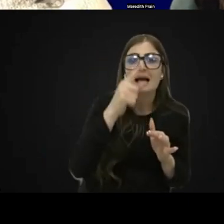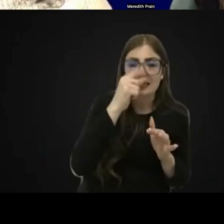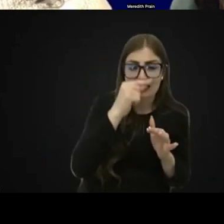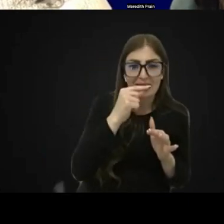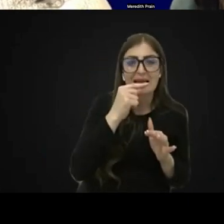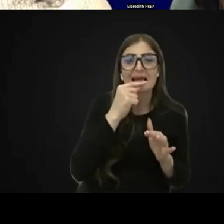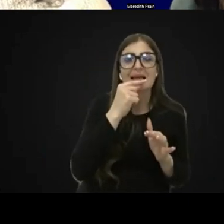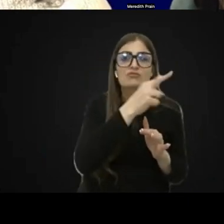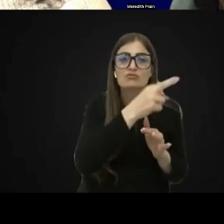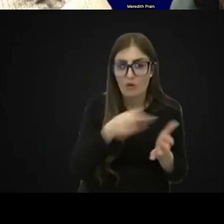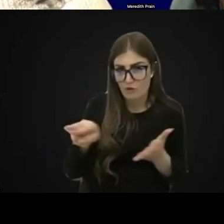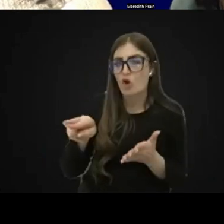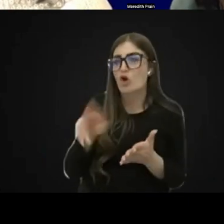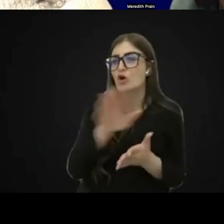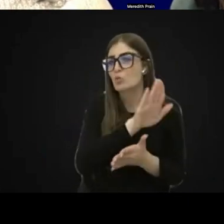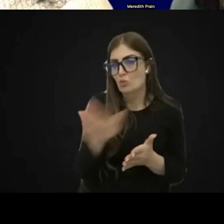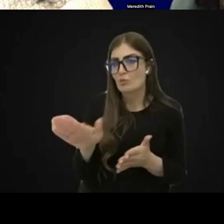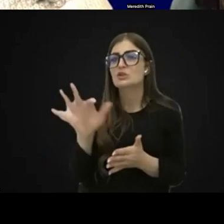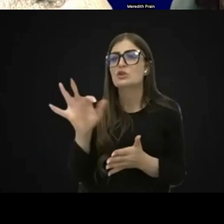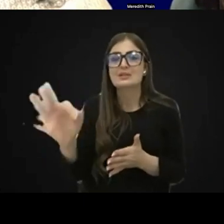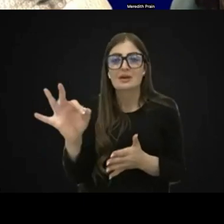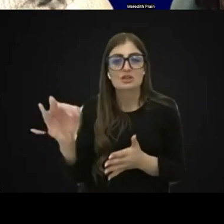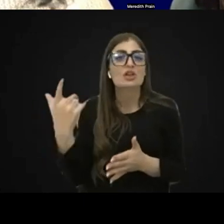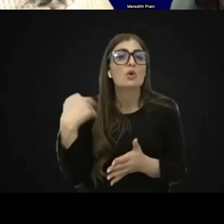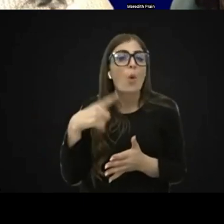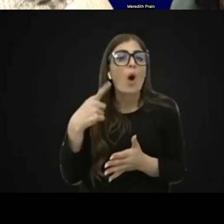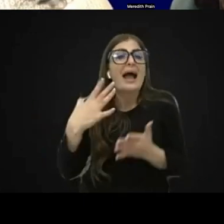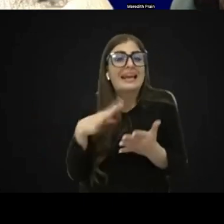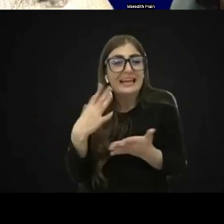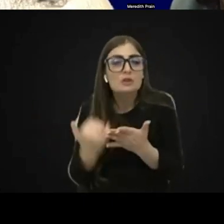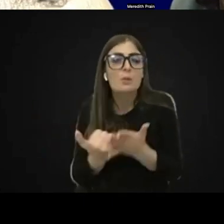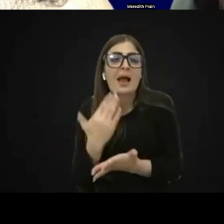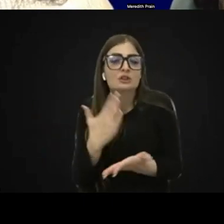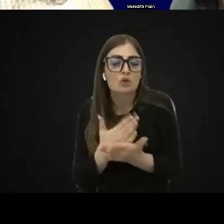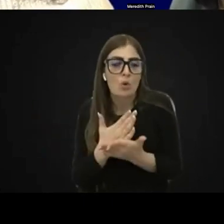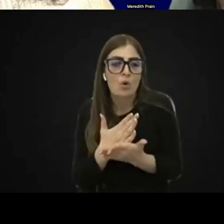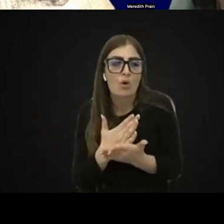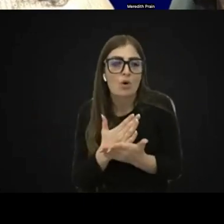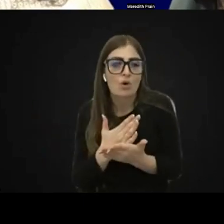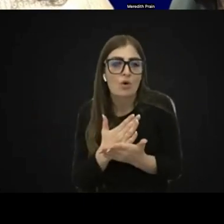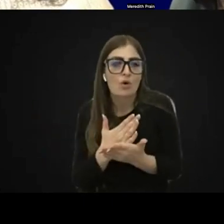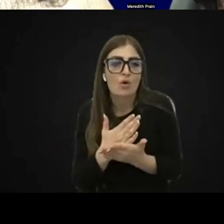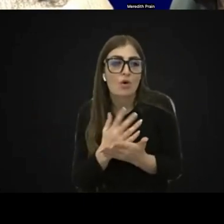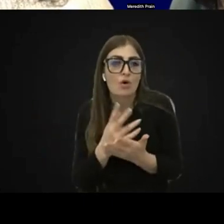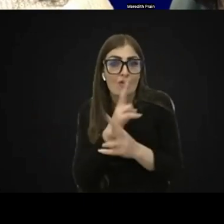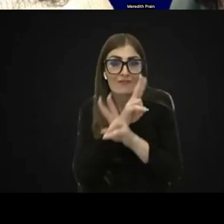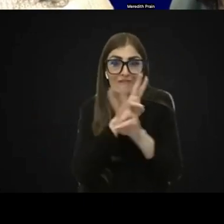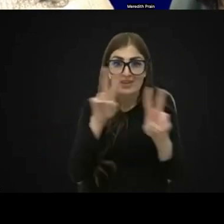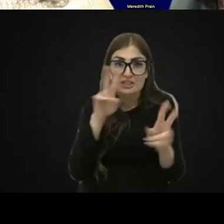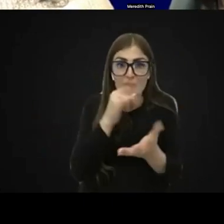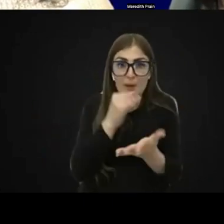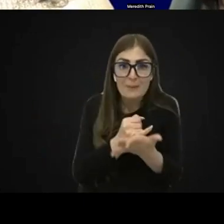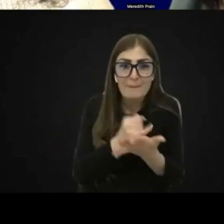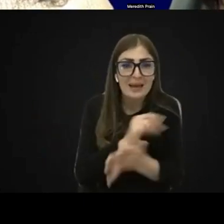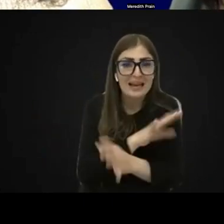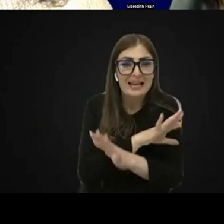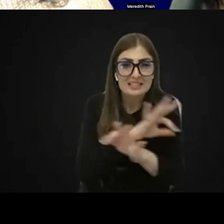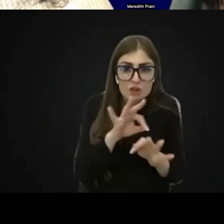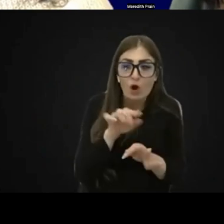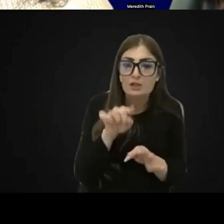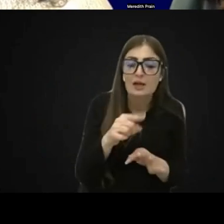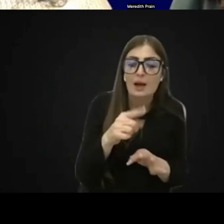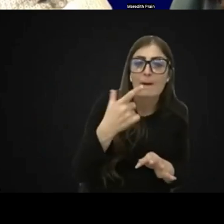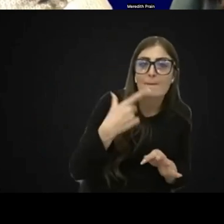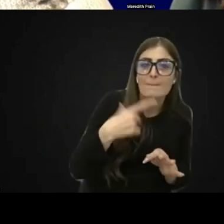to an ophthalmologist because they also need to make sure that the vision impairment is not due to